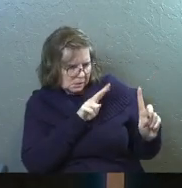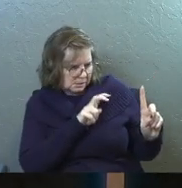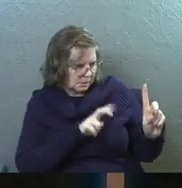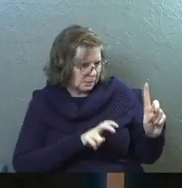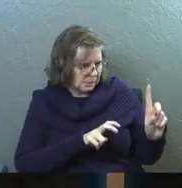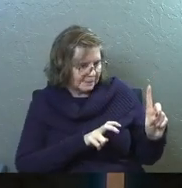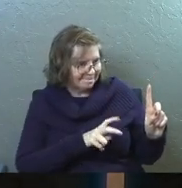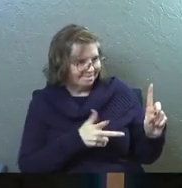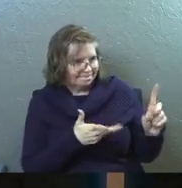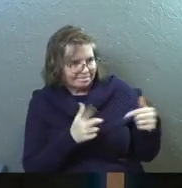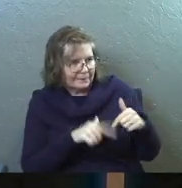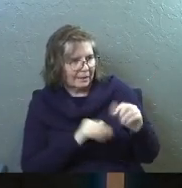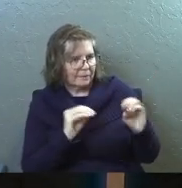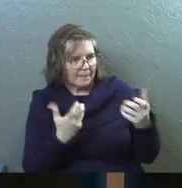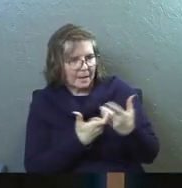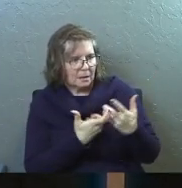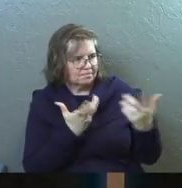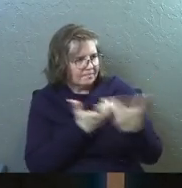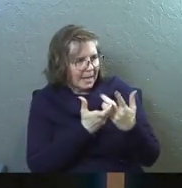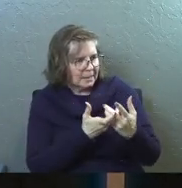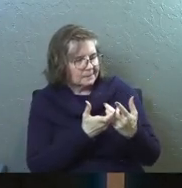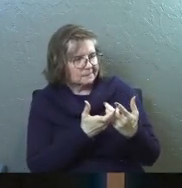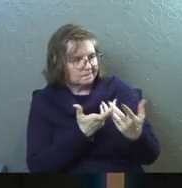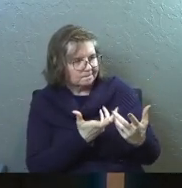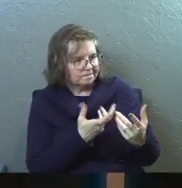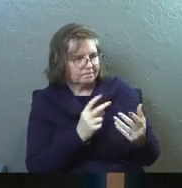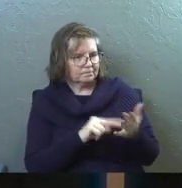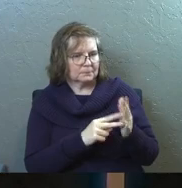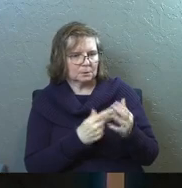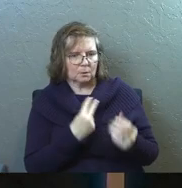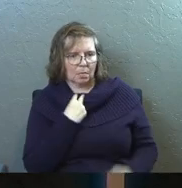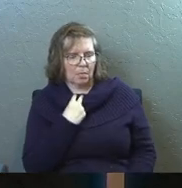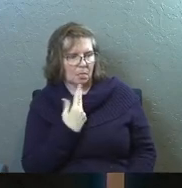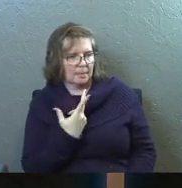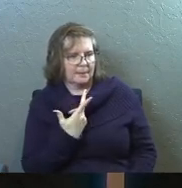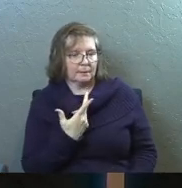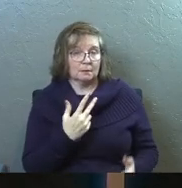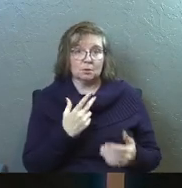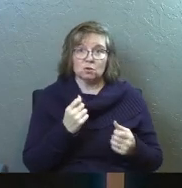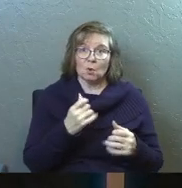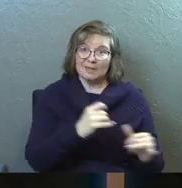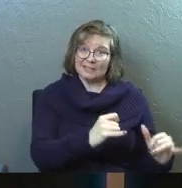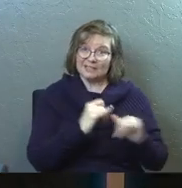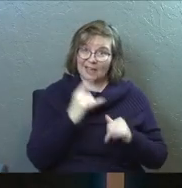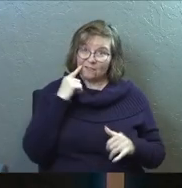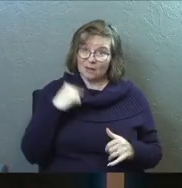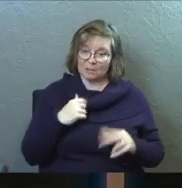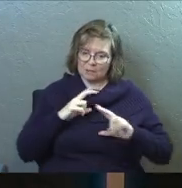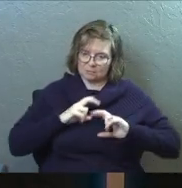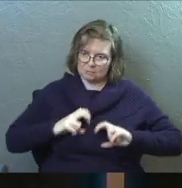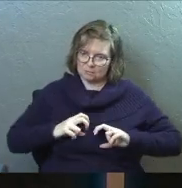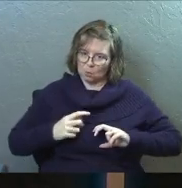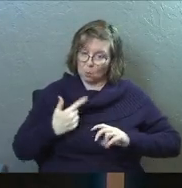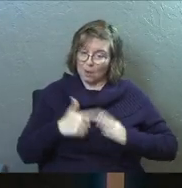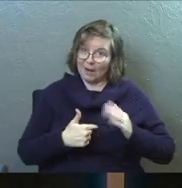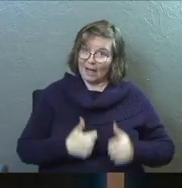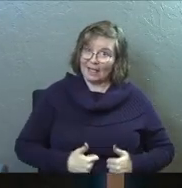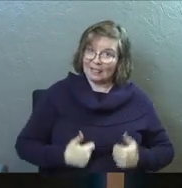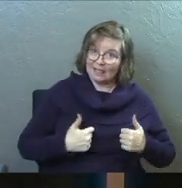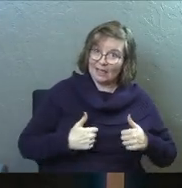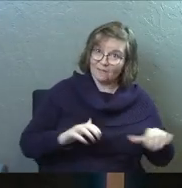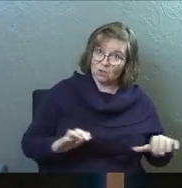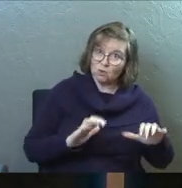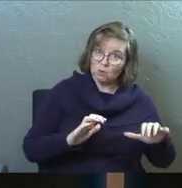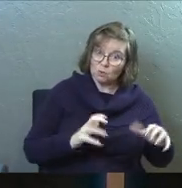what do we do? Because there's nothing that we can say. Is that true of me? Is the way that I'm living, does it so match what I've said?